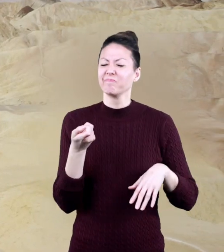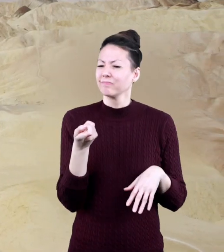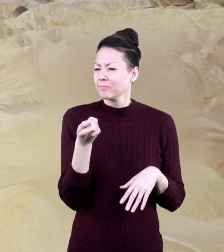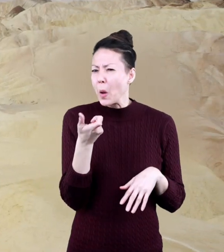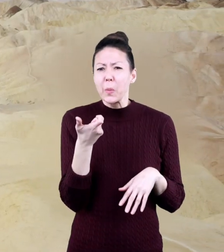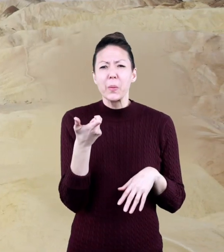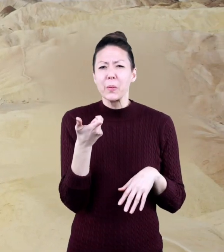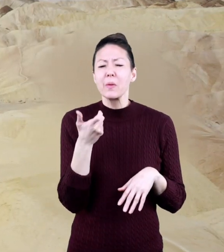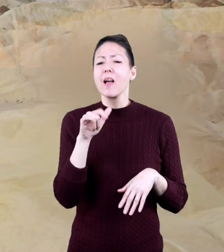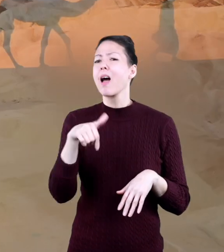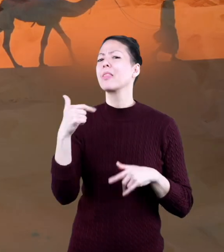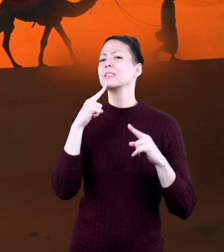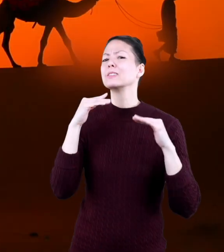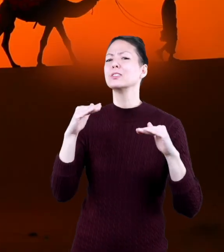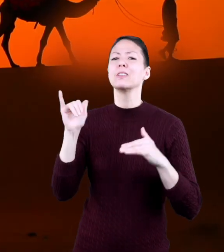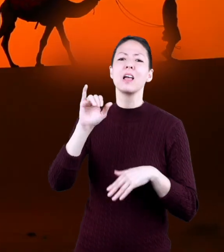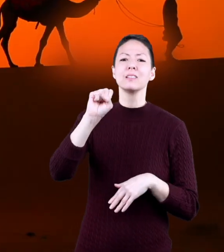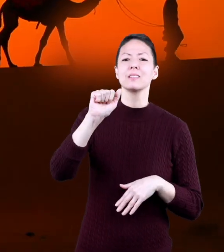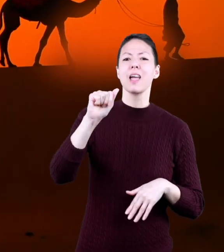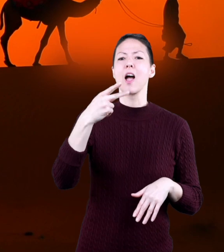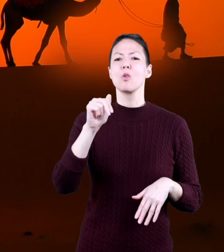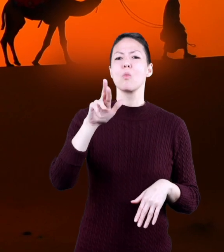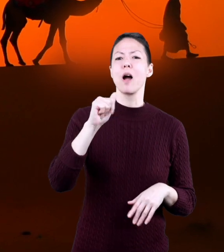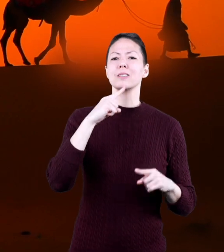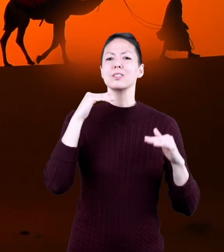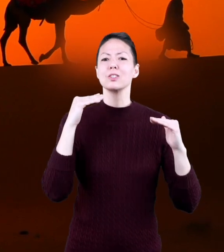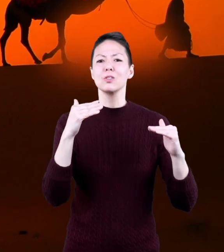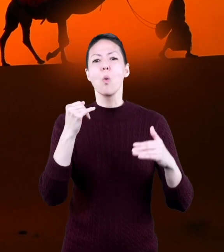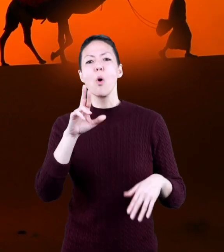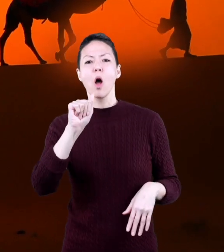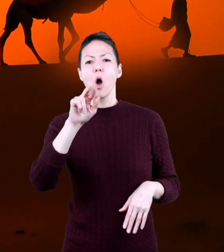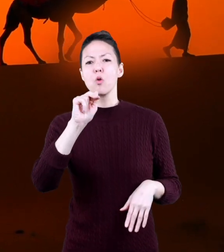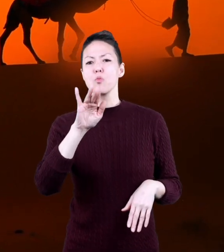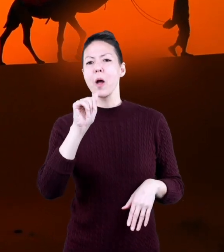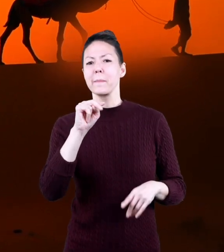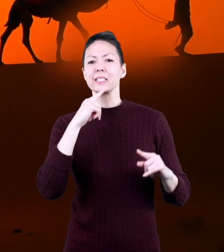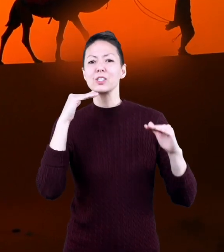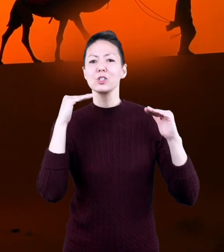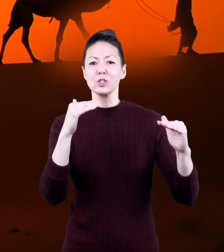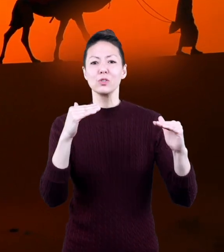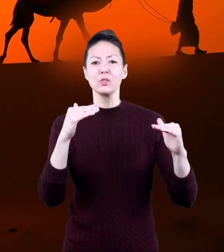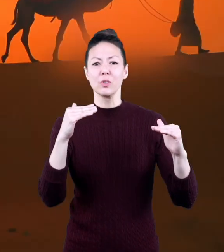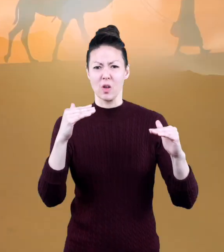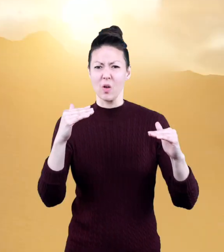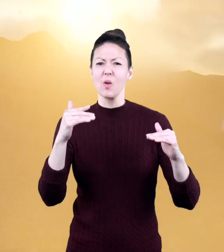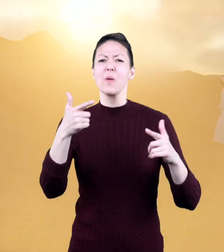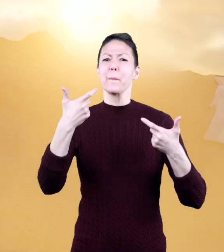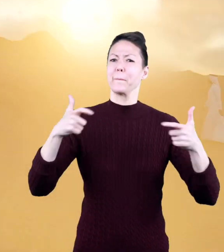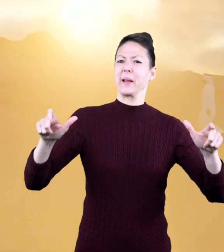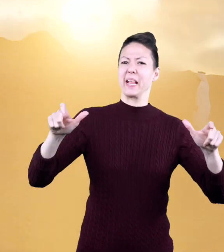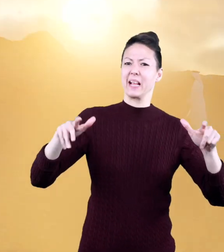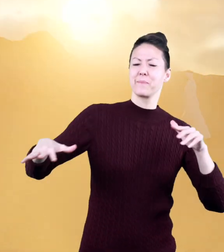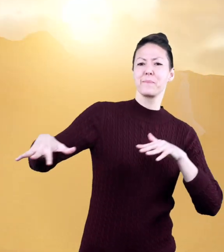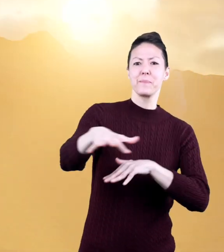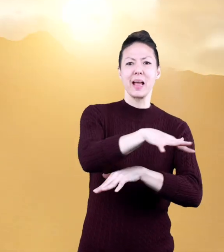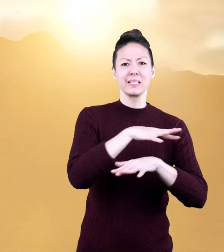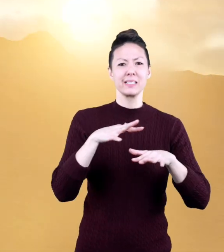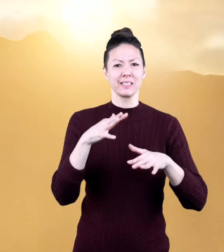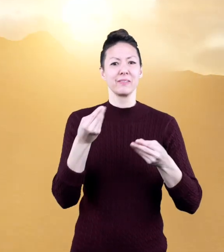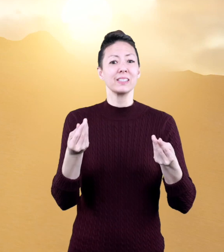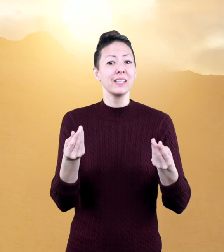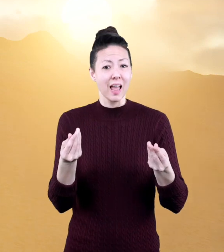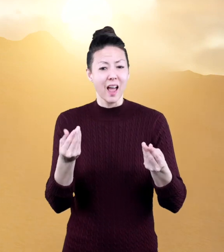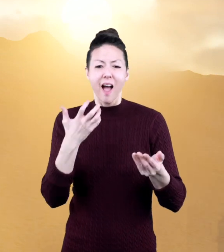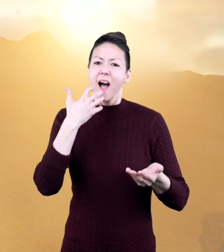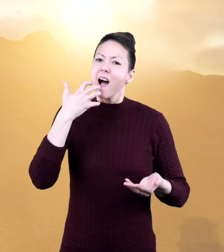rainfall. Other deserts, like the Sahara Desert or the Arabian Desert, are vast expanses of